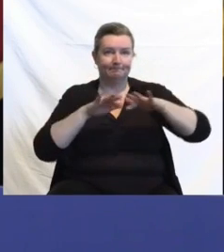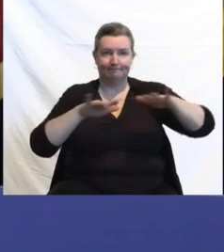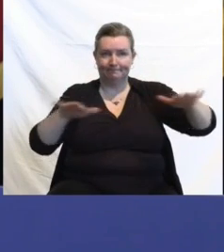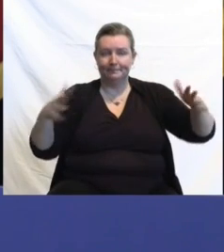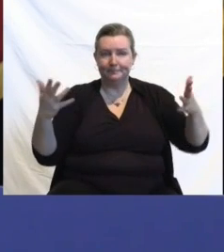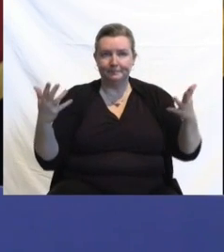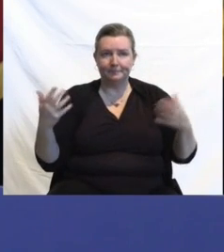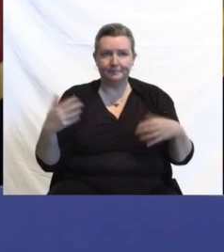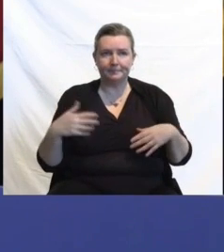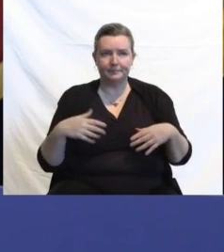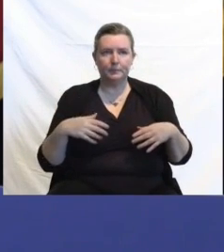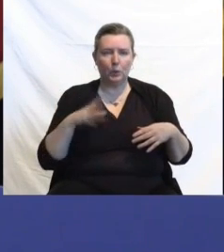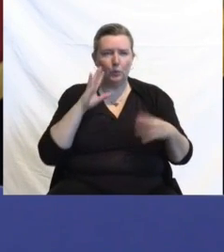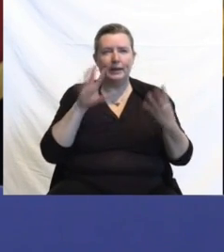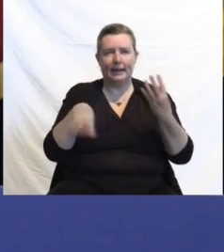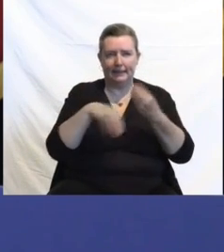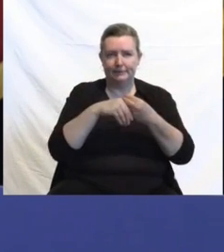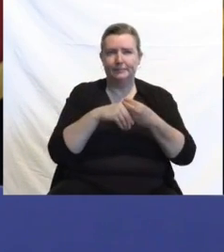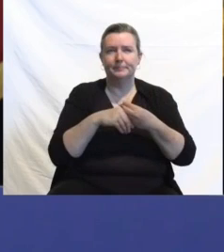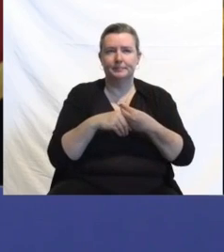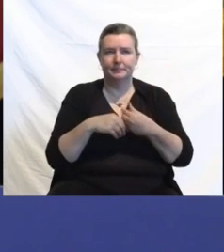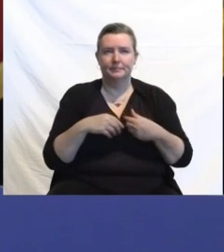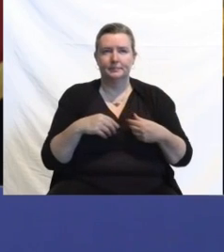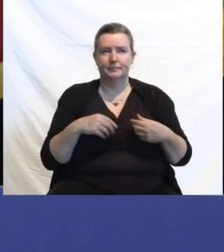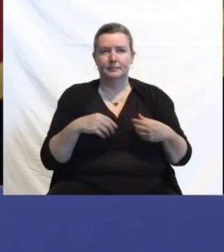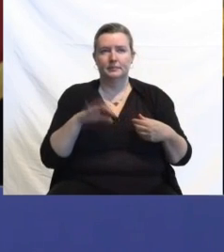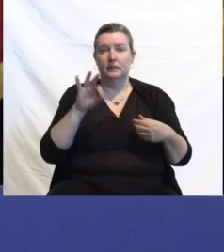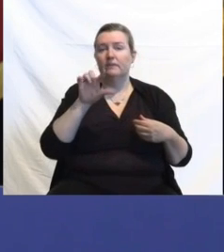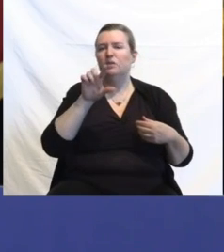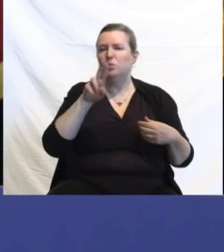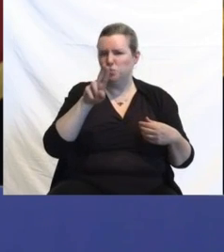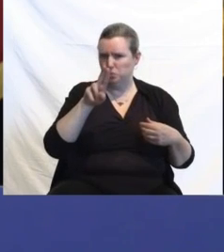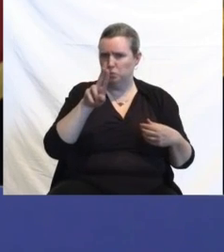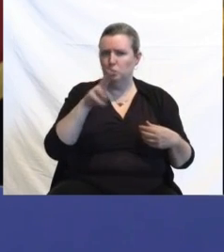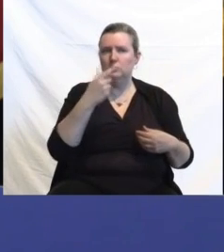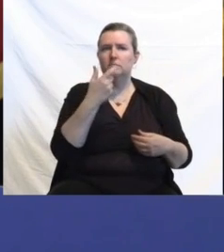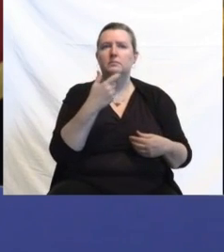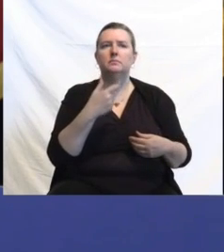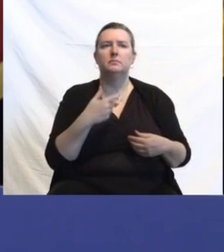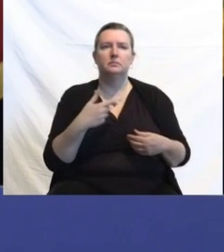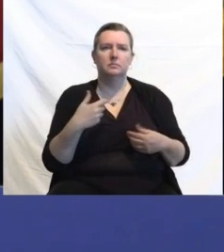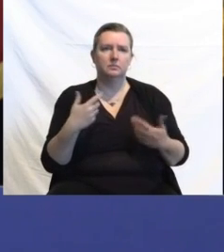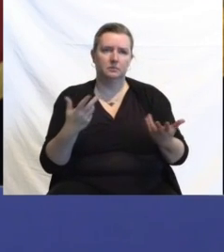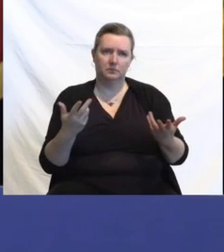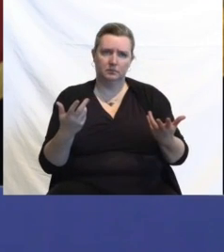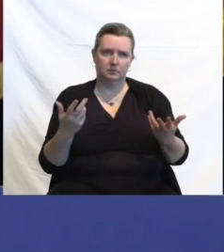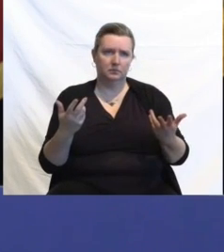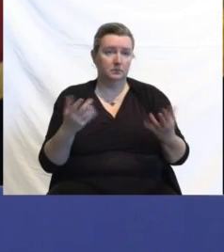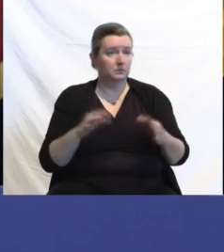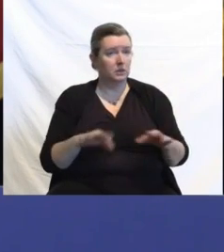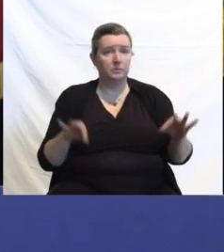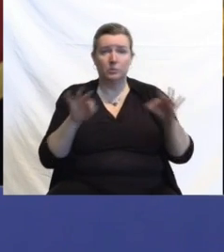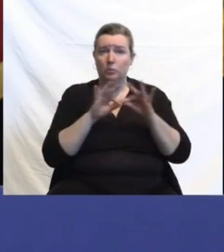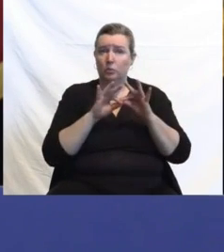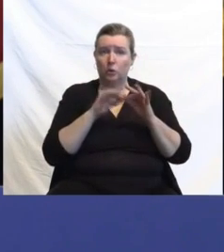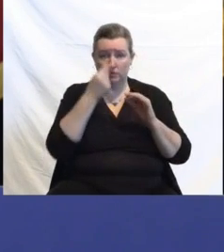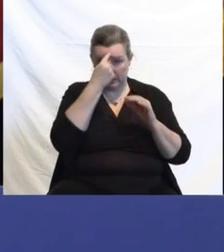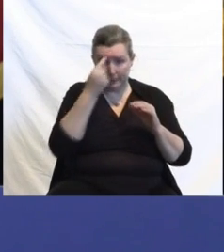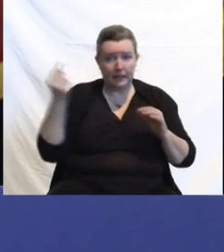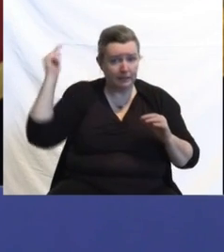what I did want to add was the issue of flu because I don't want to, I think it's really important for us to keep in mind that,